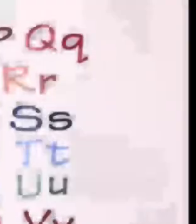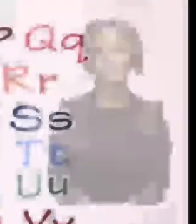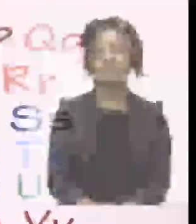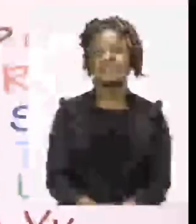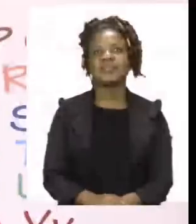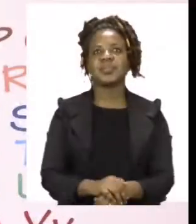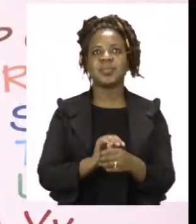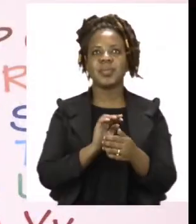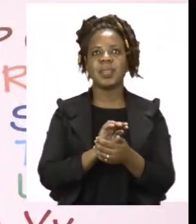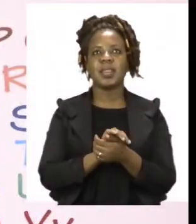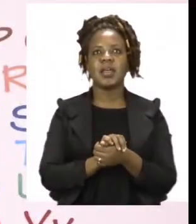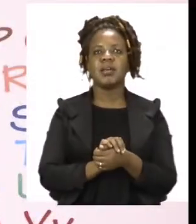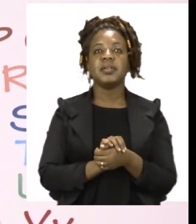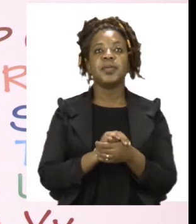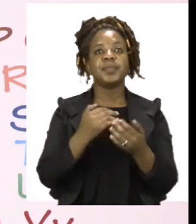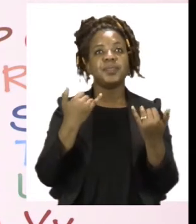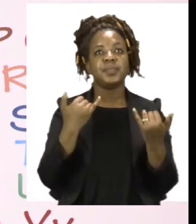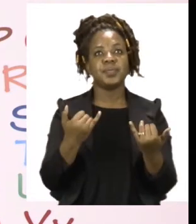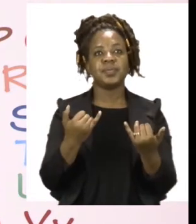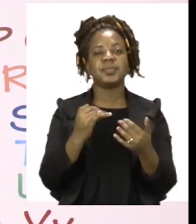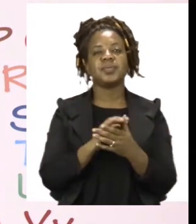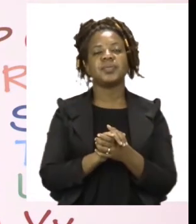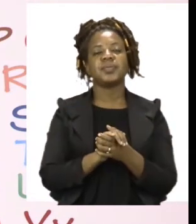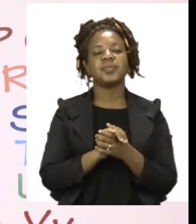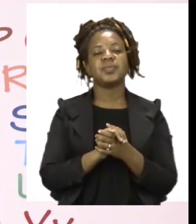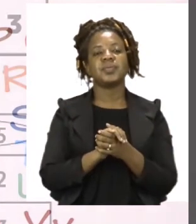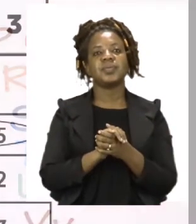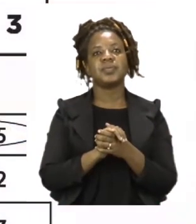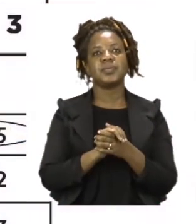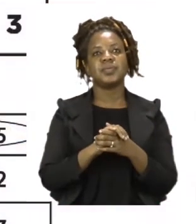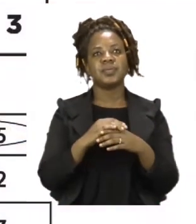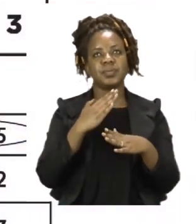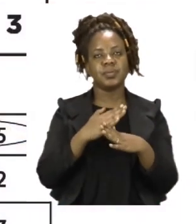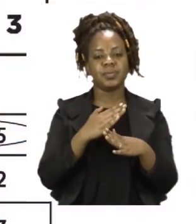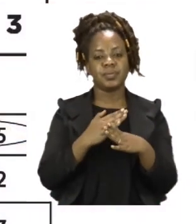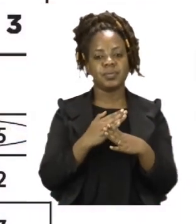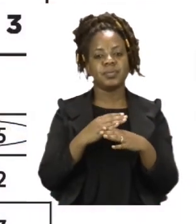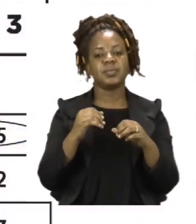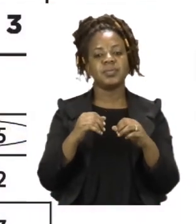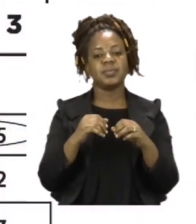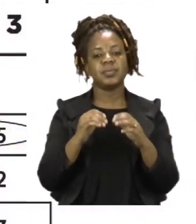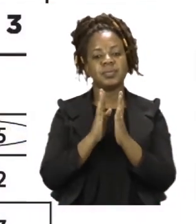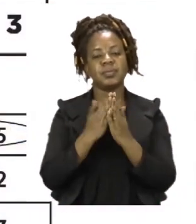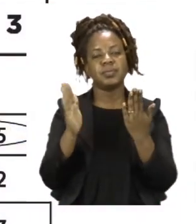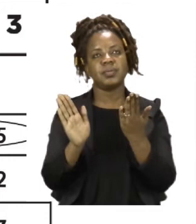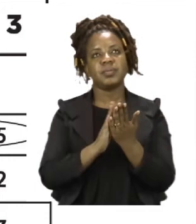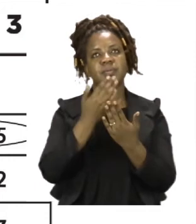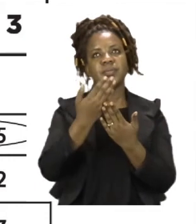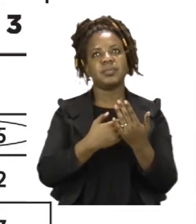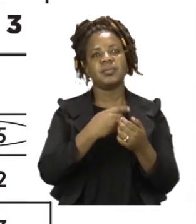For our exercise now, boys and girls, let's turn to page 10. On page 10, we are going to be doing